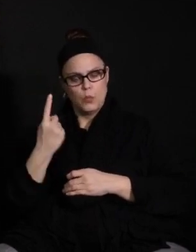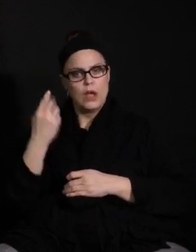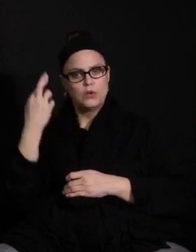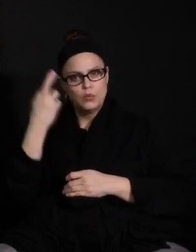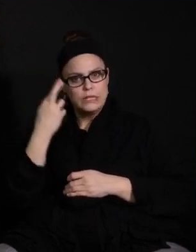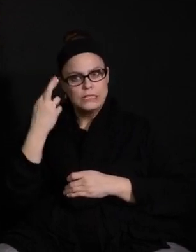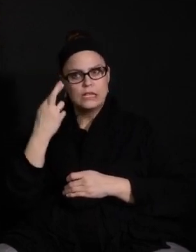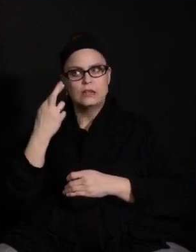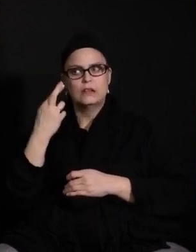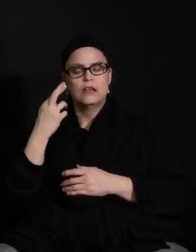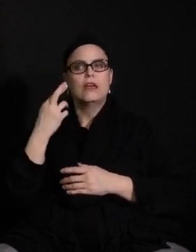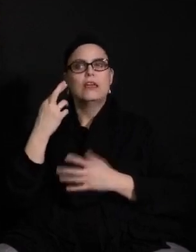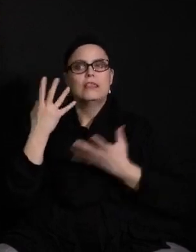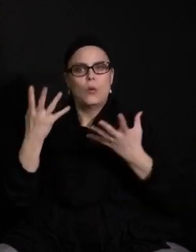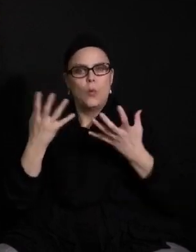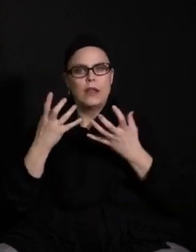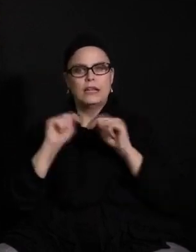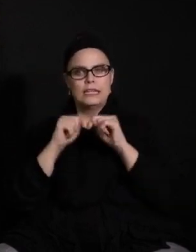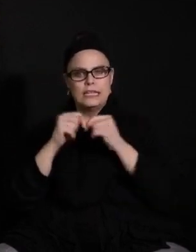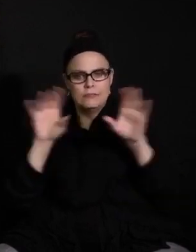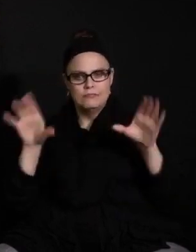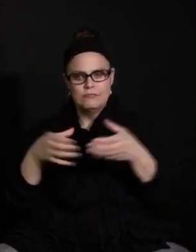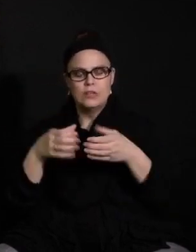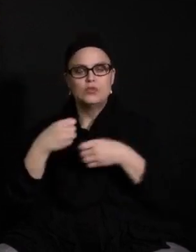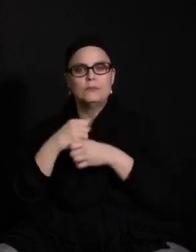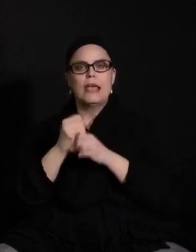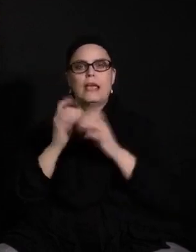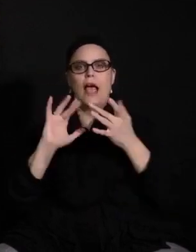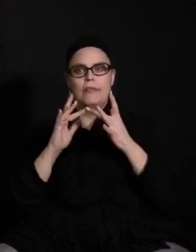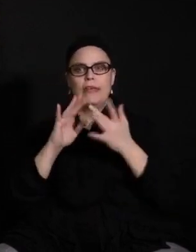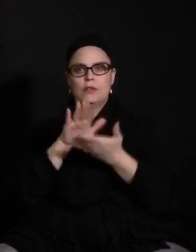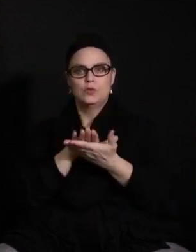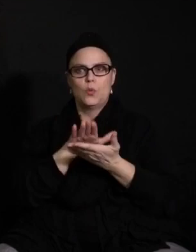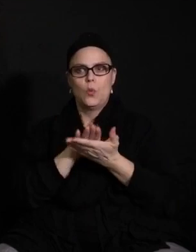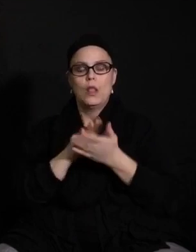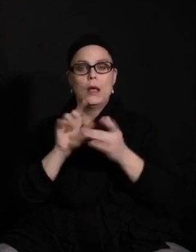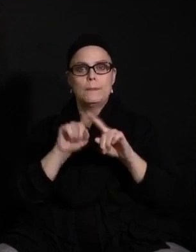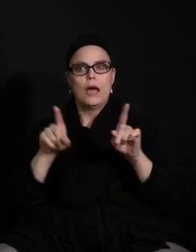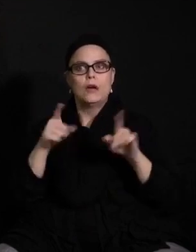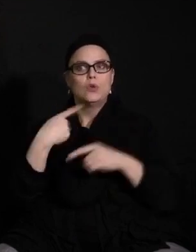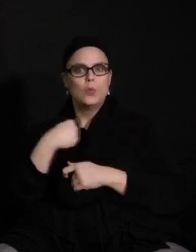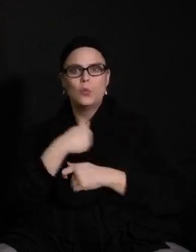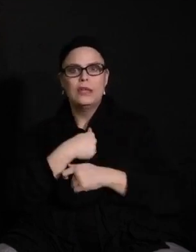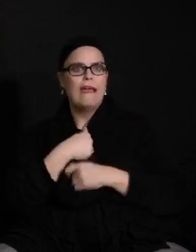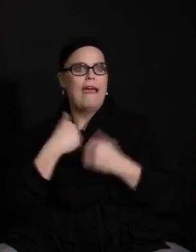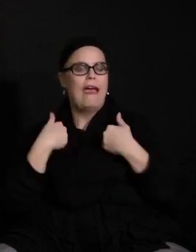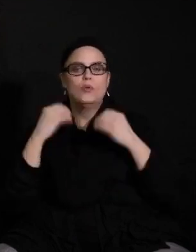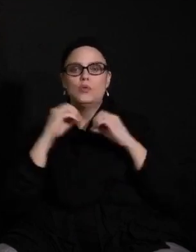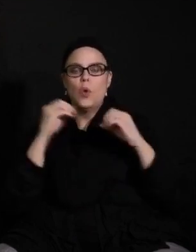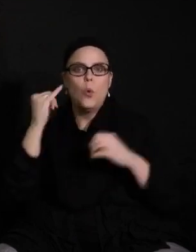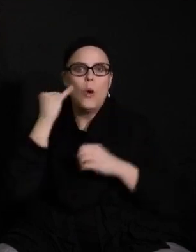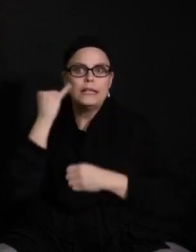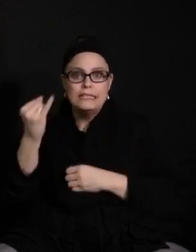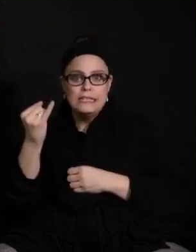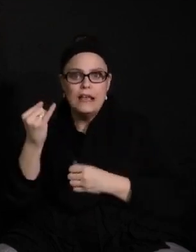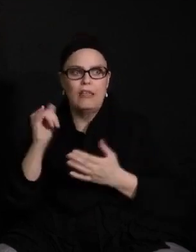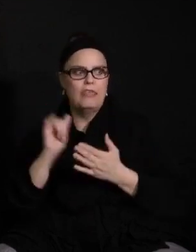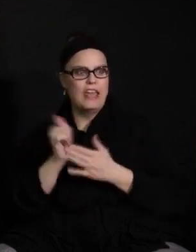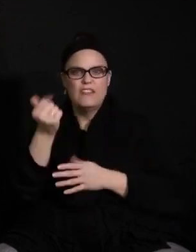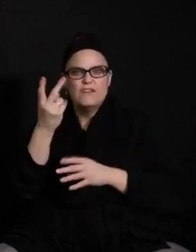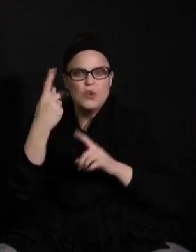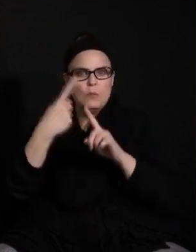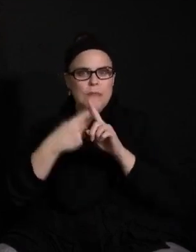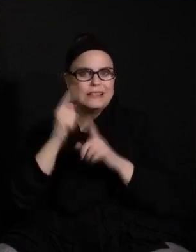for a team to come together to create an online school. We just had no idea that just a few months later we'd be forced into distance learning